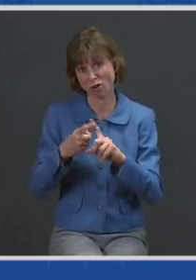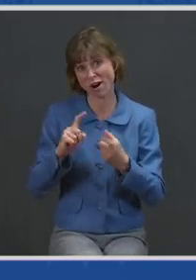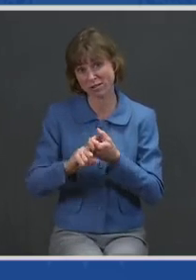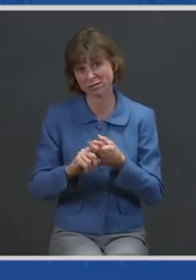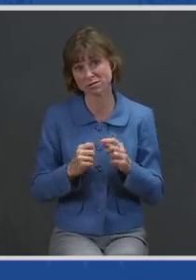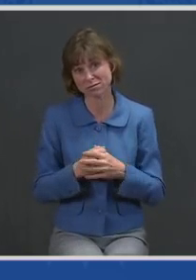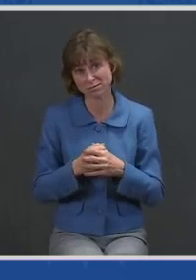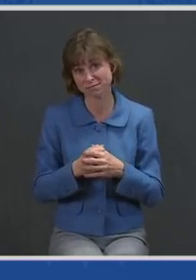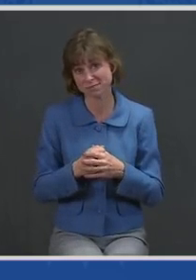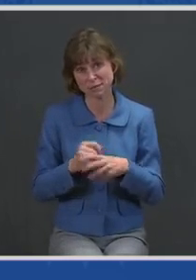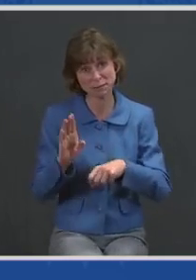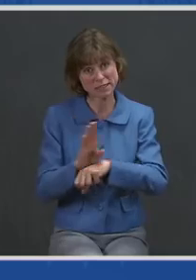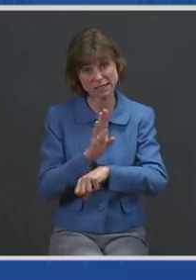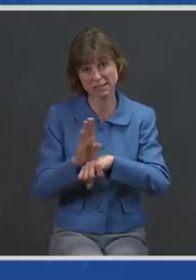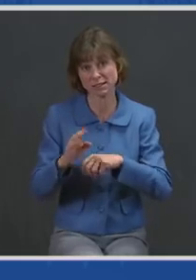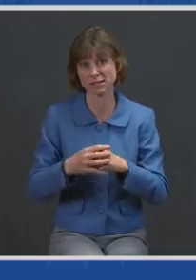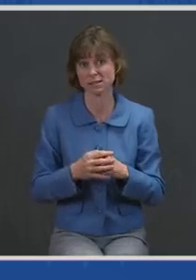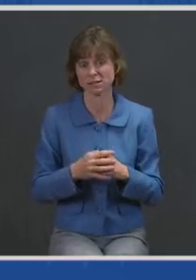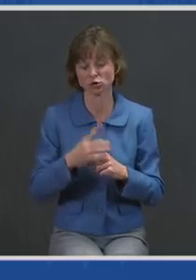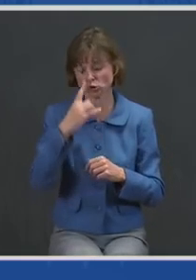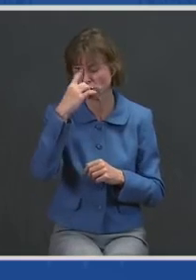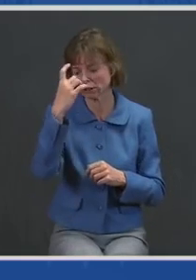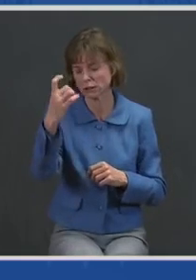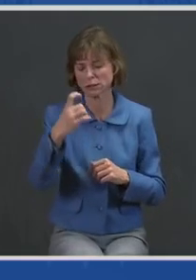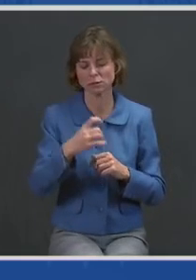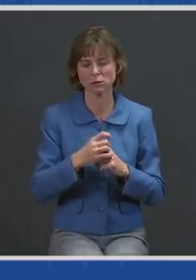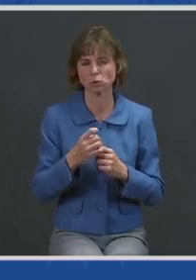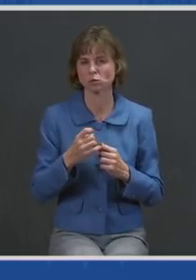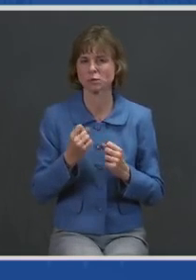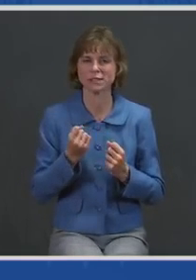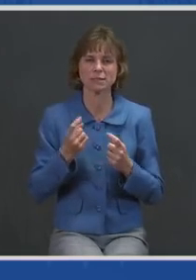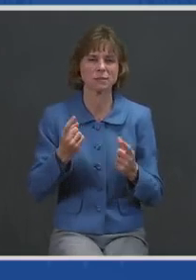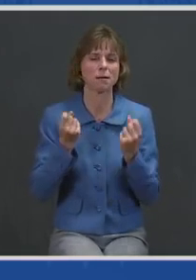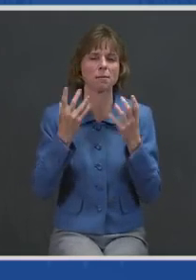We've lost businesses and dreams we spent years building.